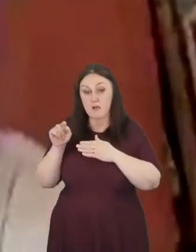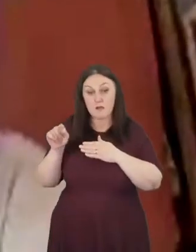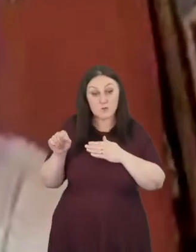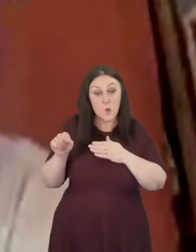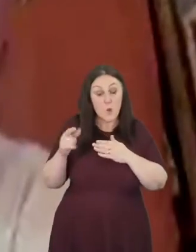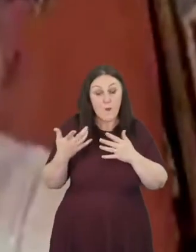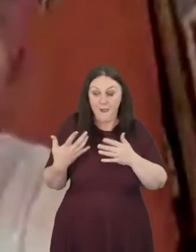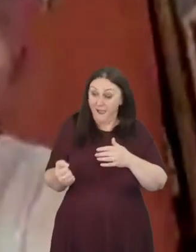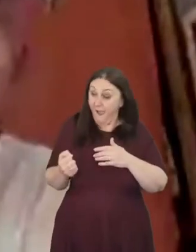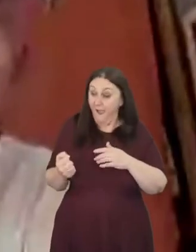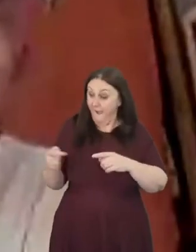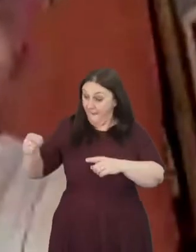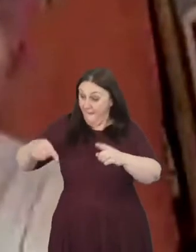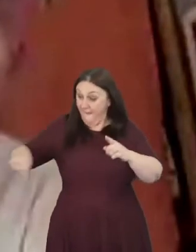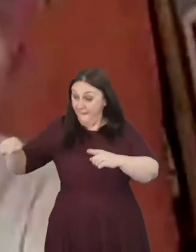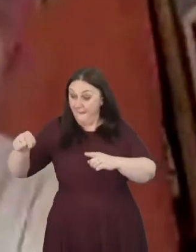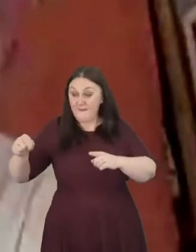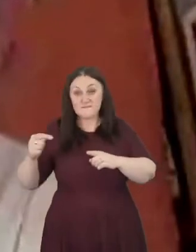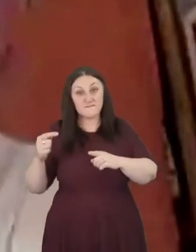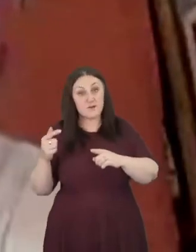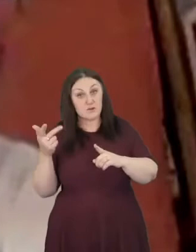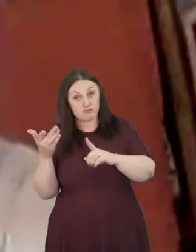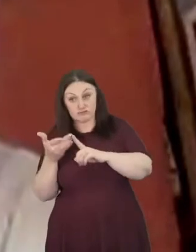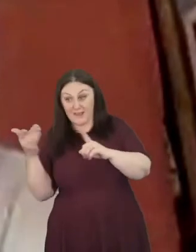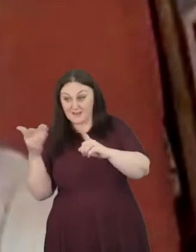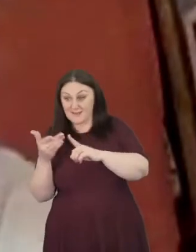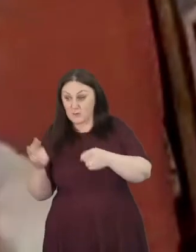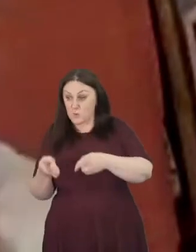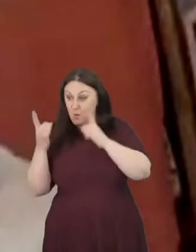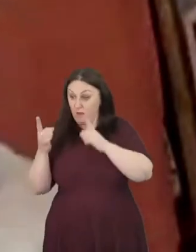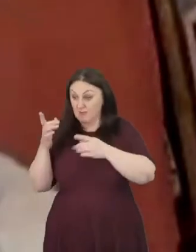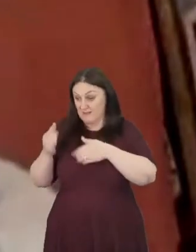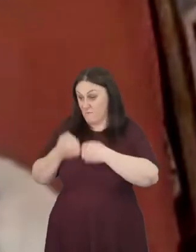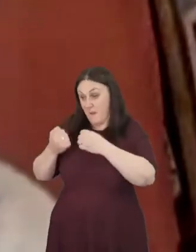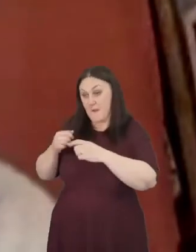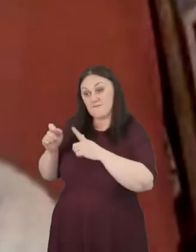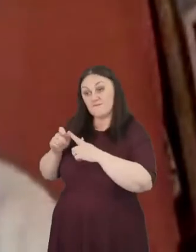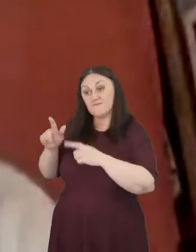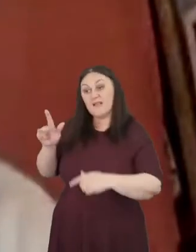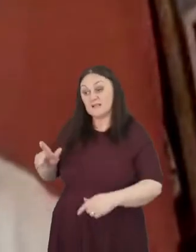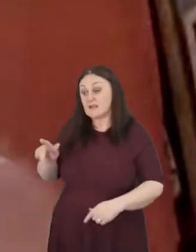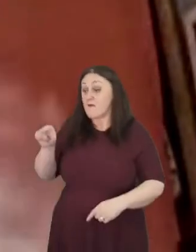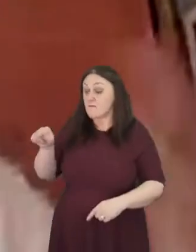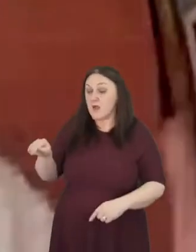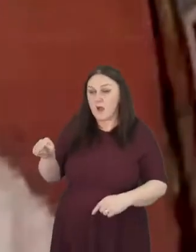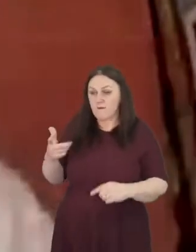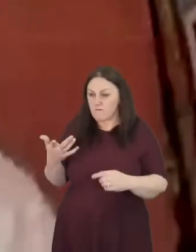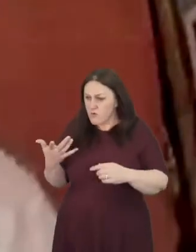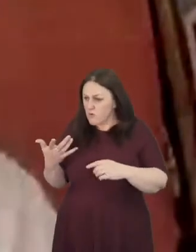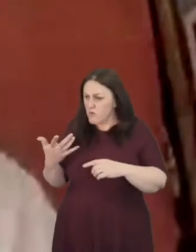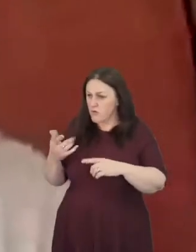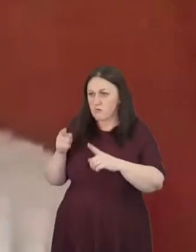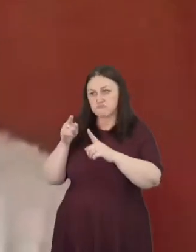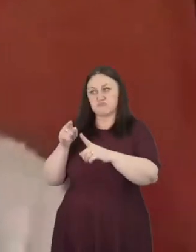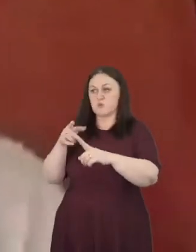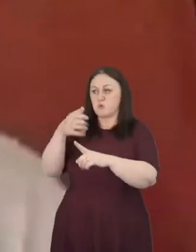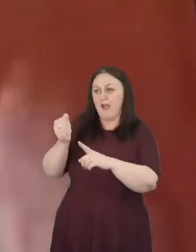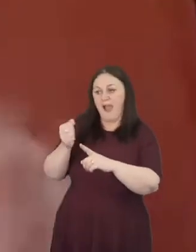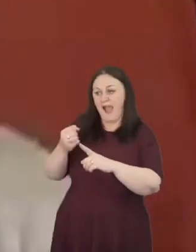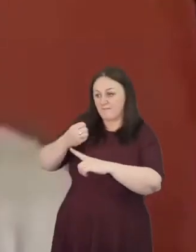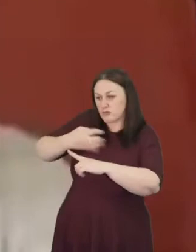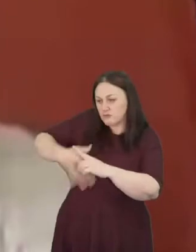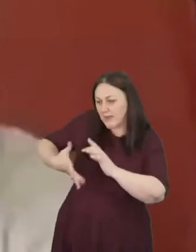authority from the city of philadelphia as kind of our most grassroots democratic representation so he can